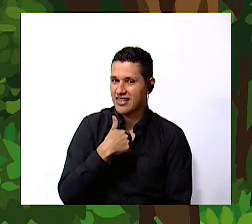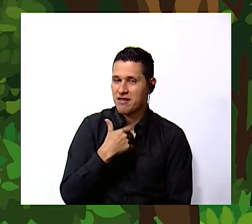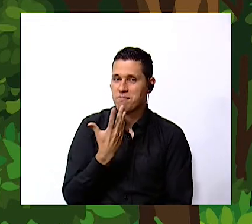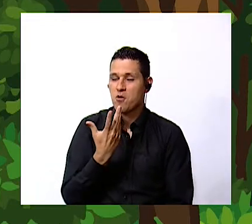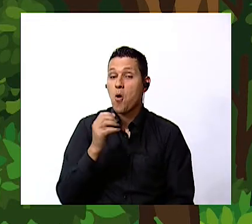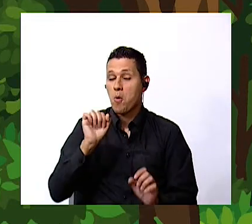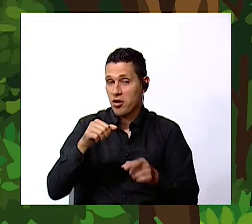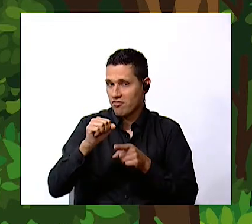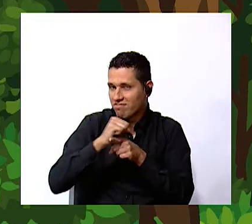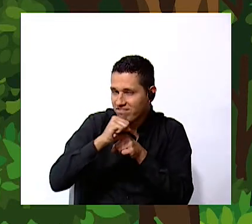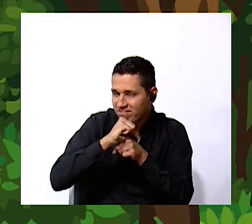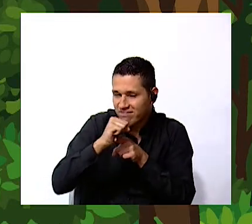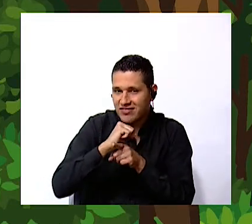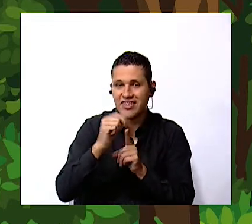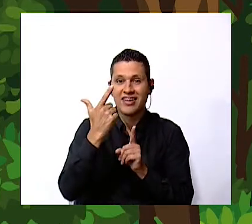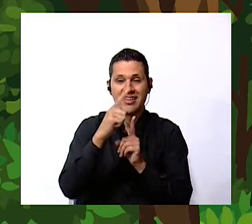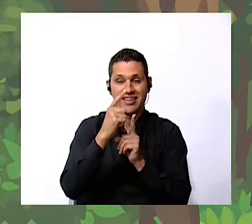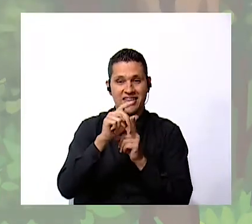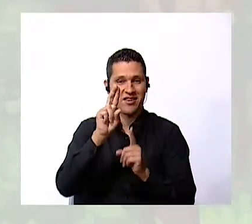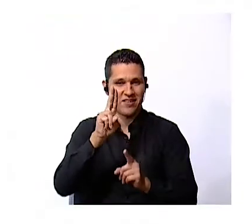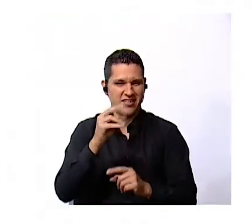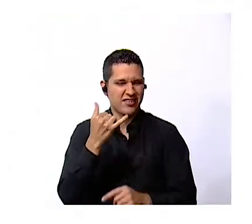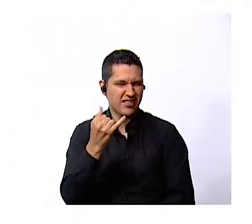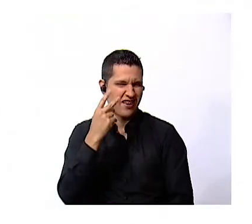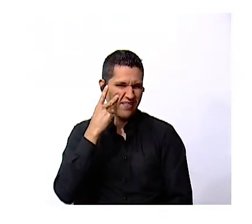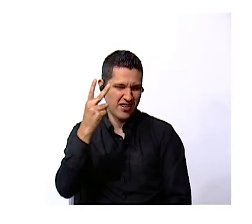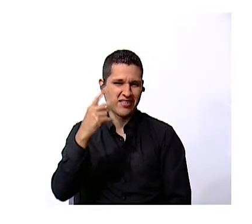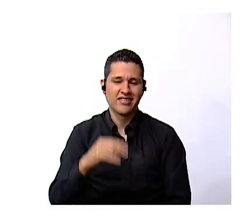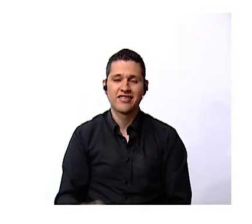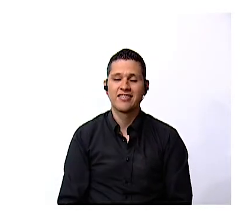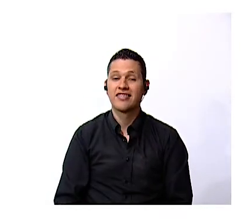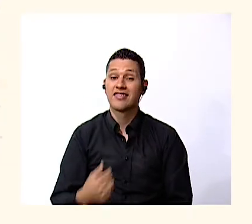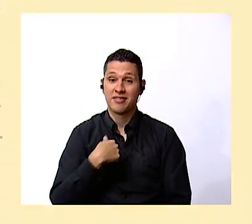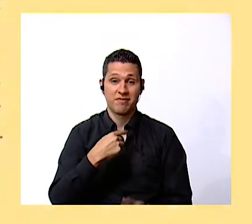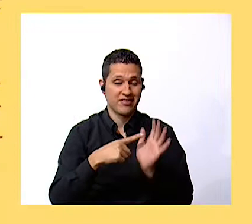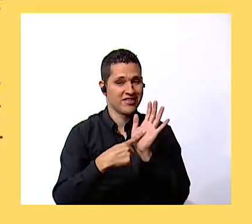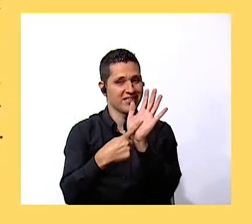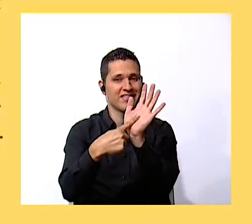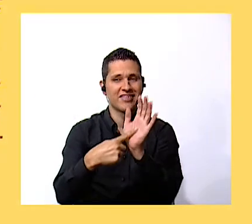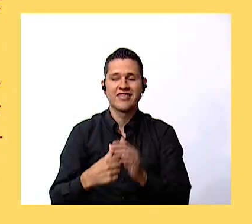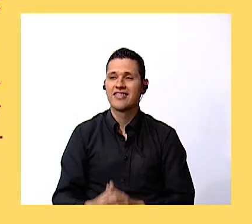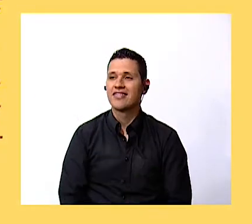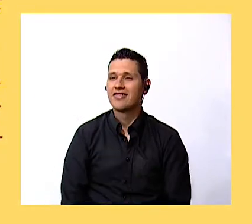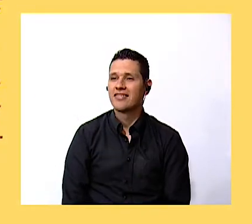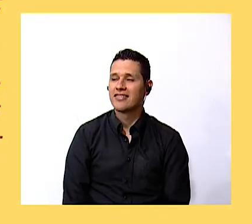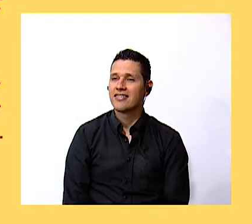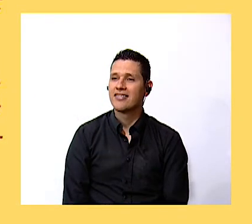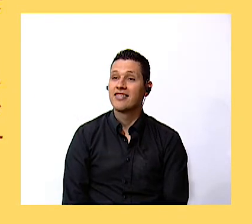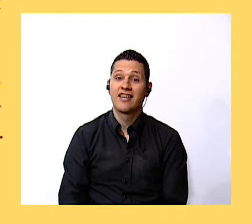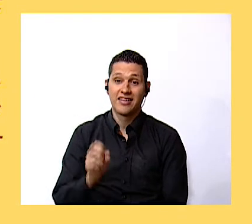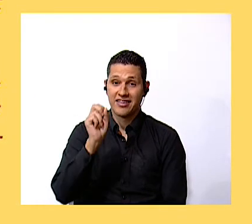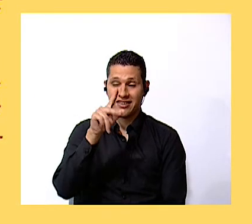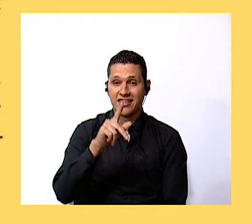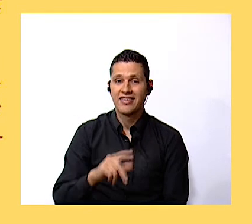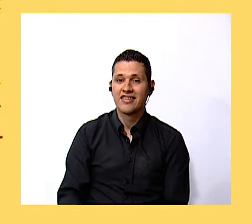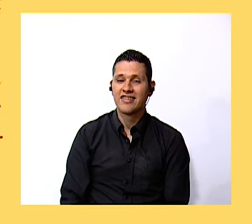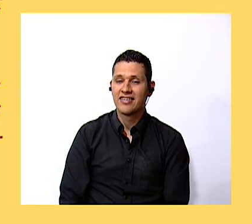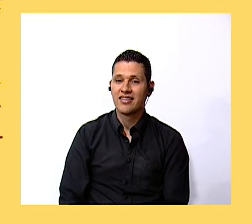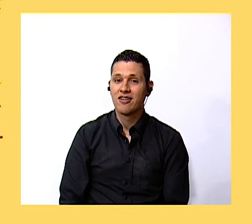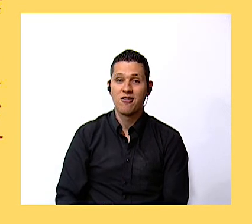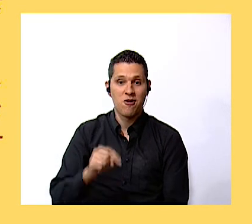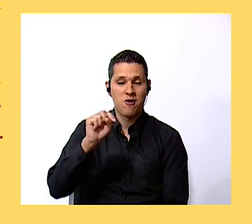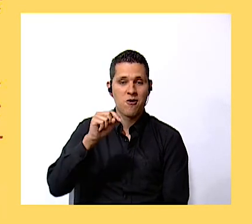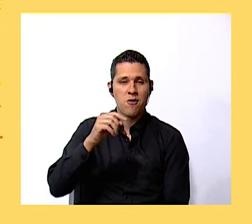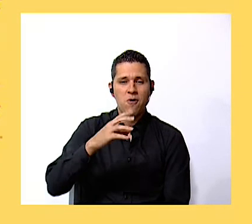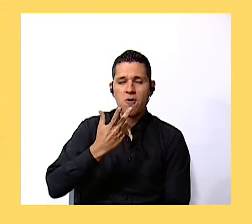about letter u okay here we go we have a presentation okay so today we're learning